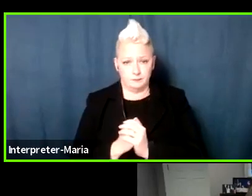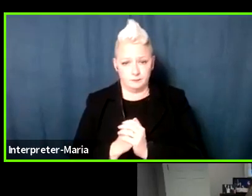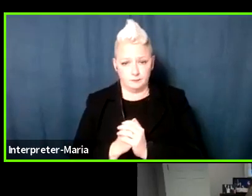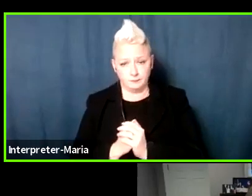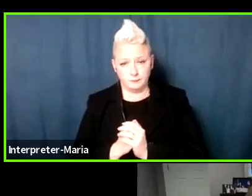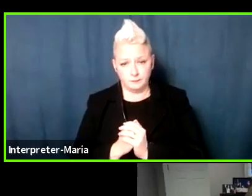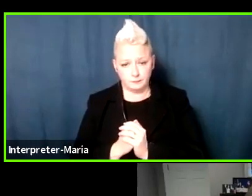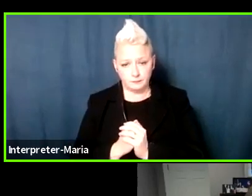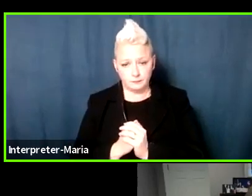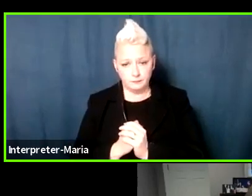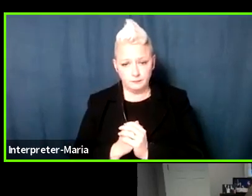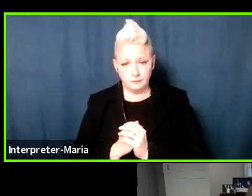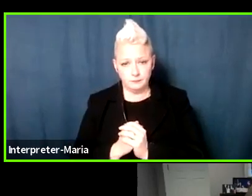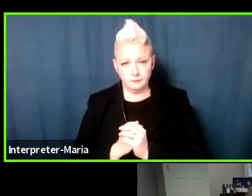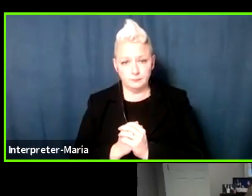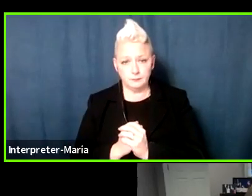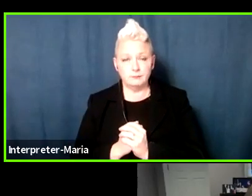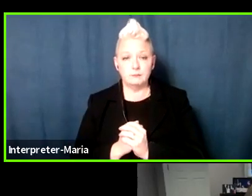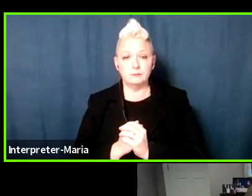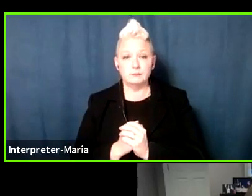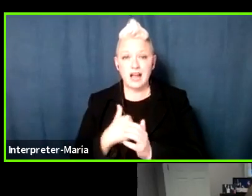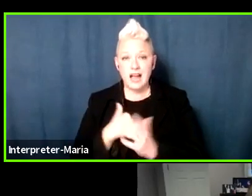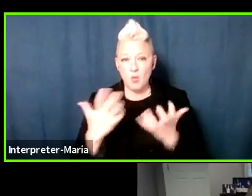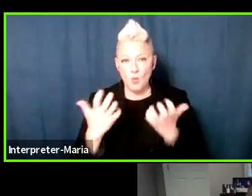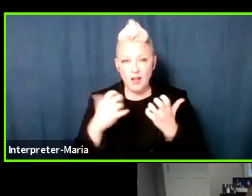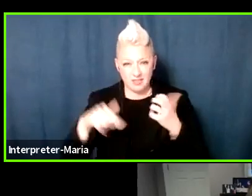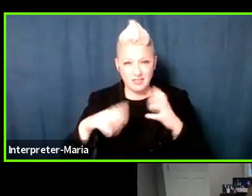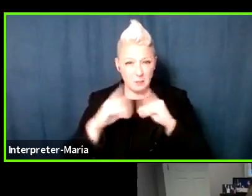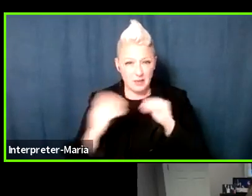My sense is I would like to do this again.